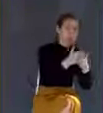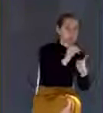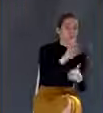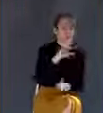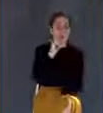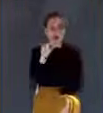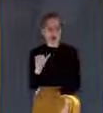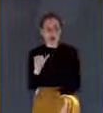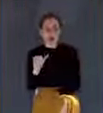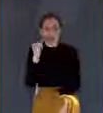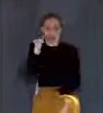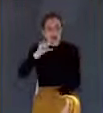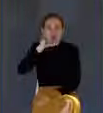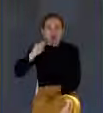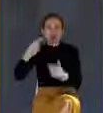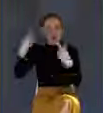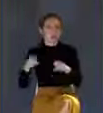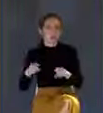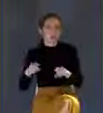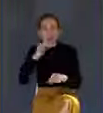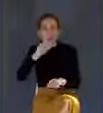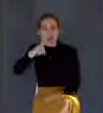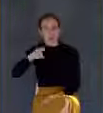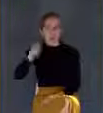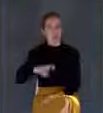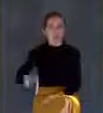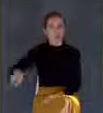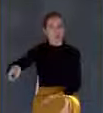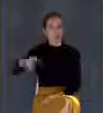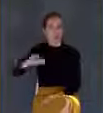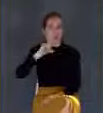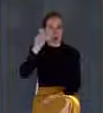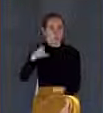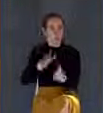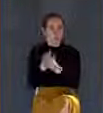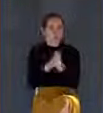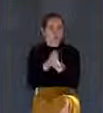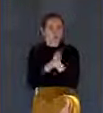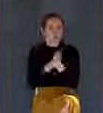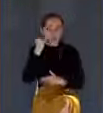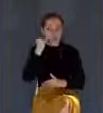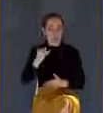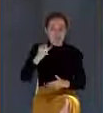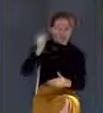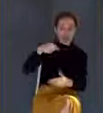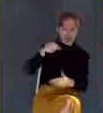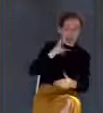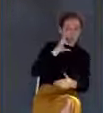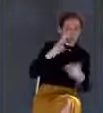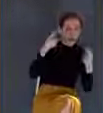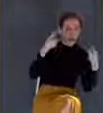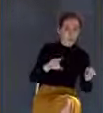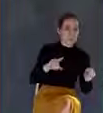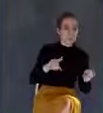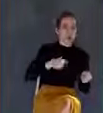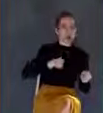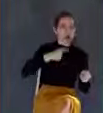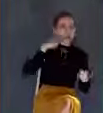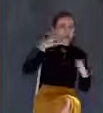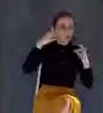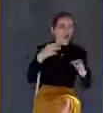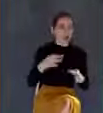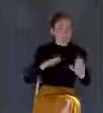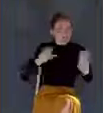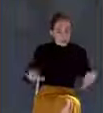cause for adjournment. If it is, I chose to be found doing my duty. So I wish that